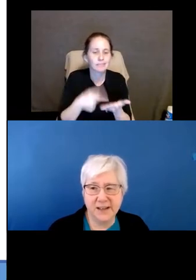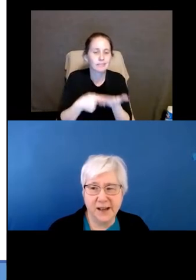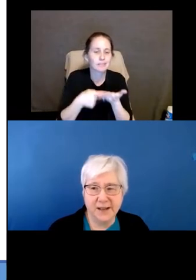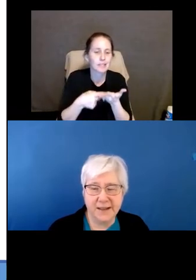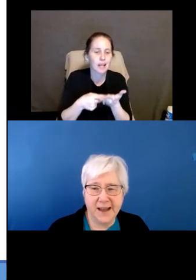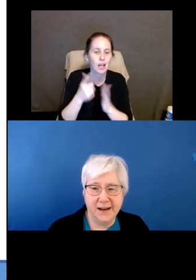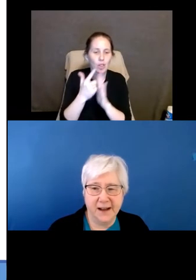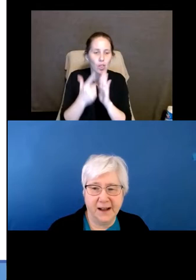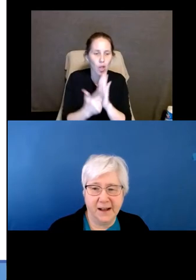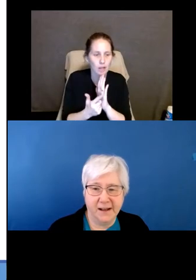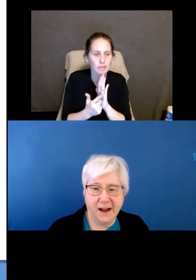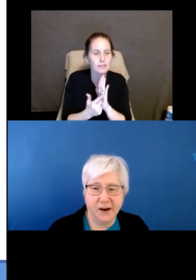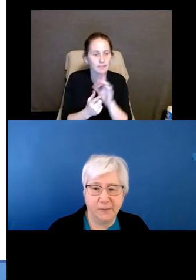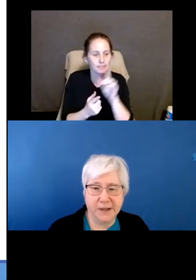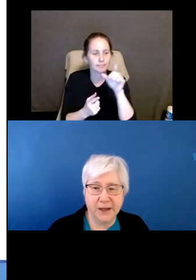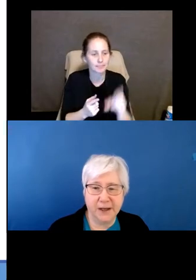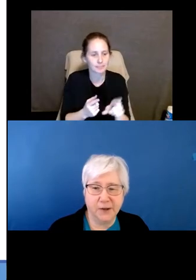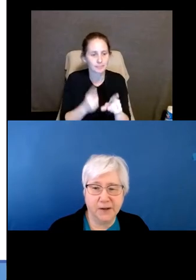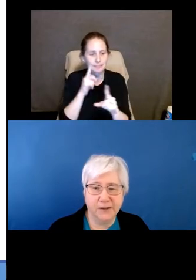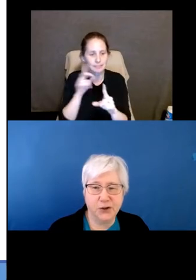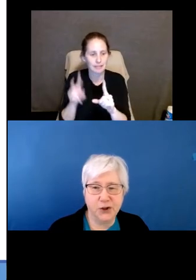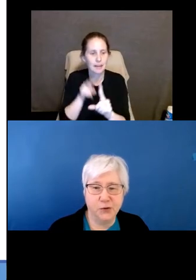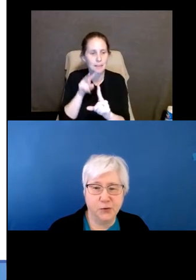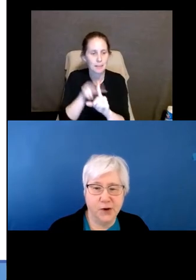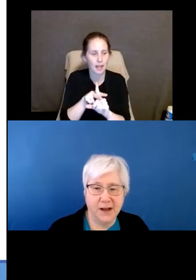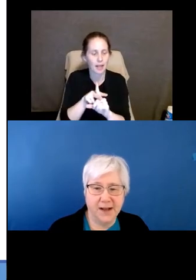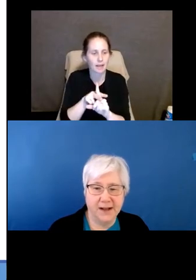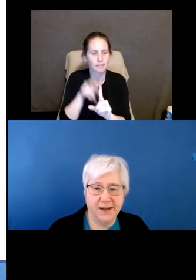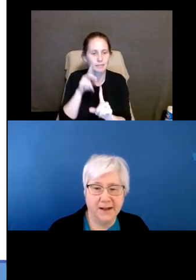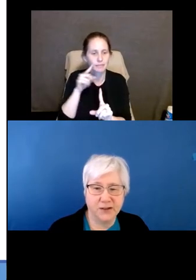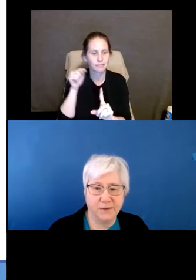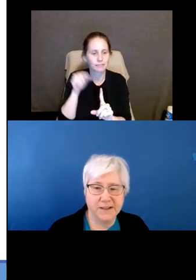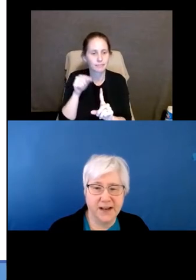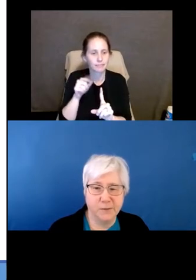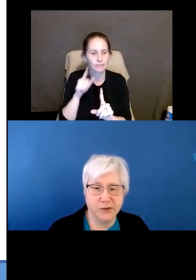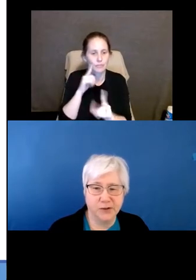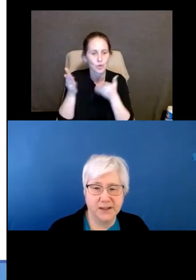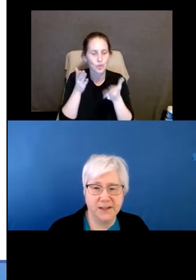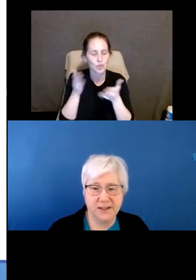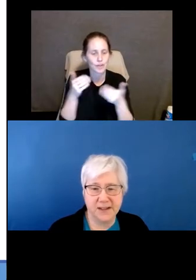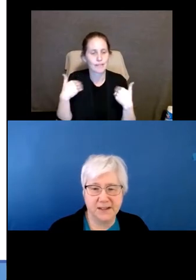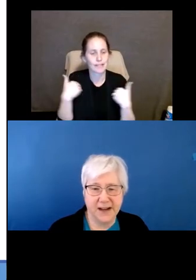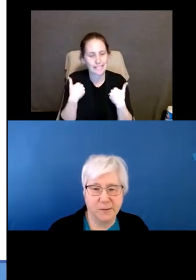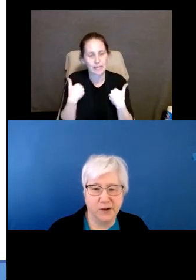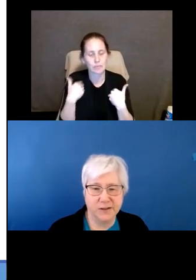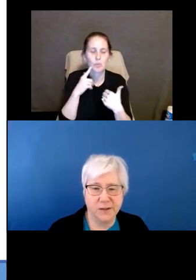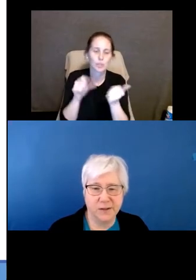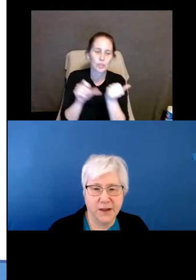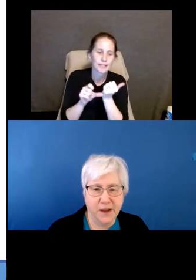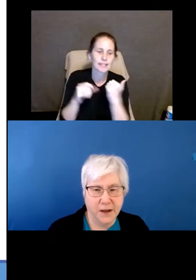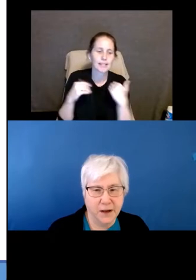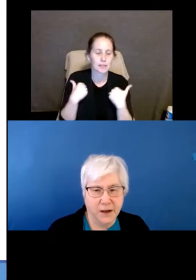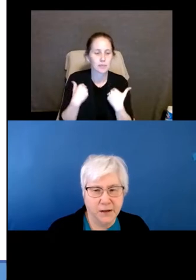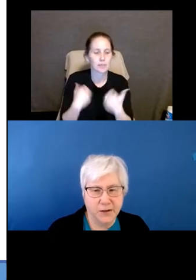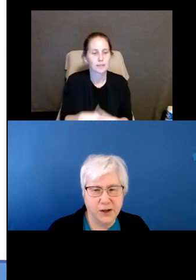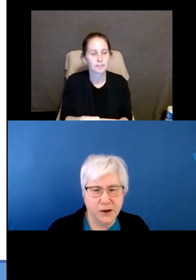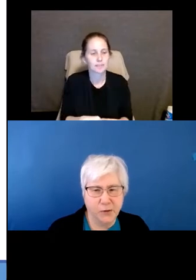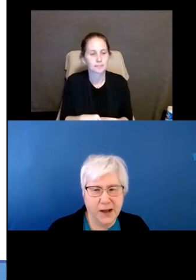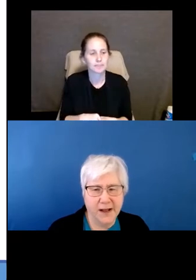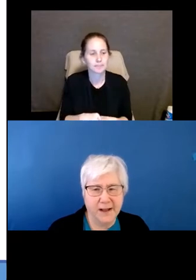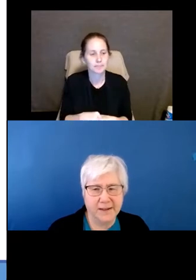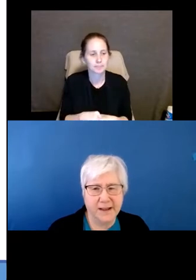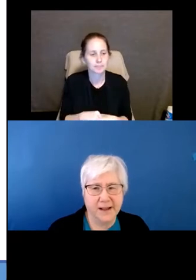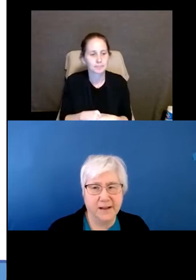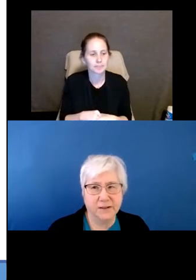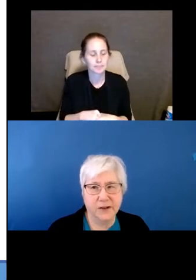laws that are applicable to service animals or assistance animals. So